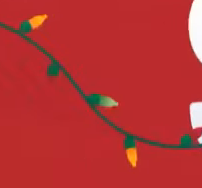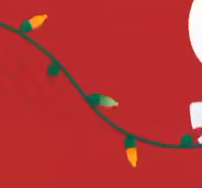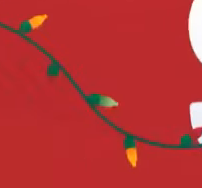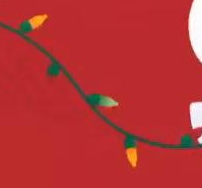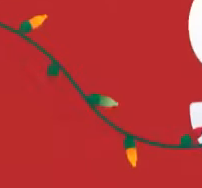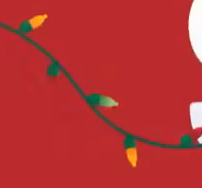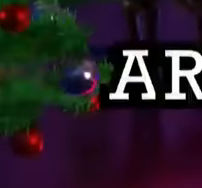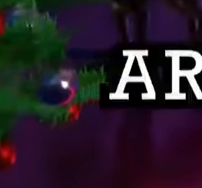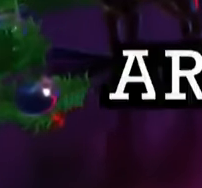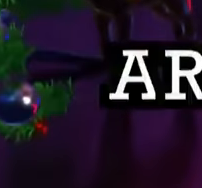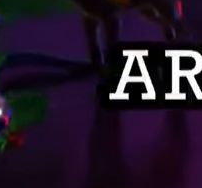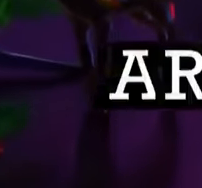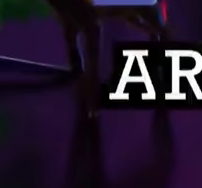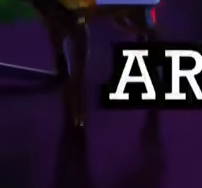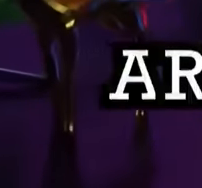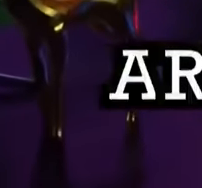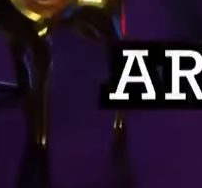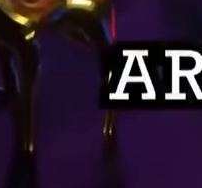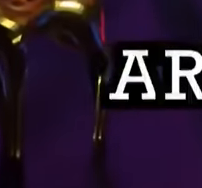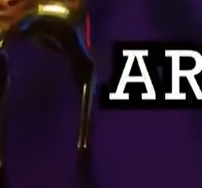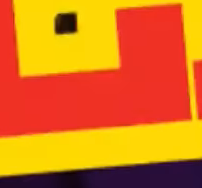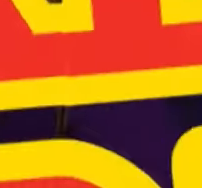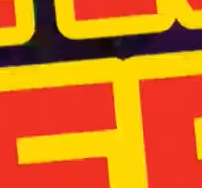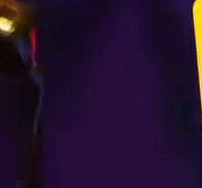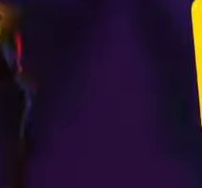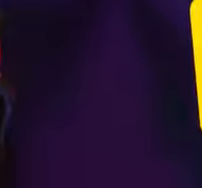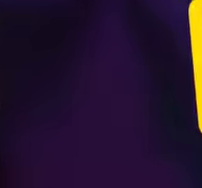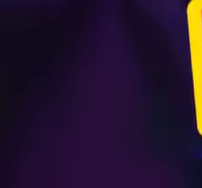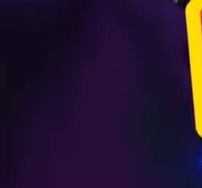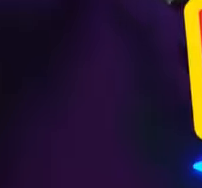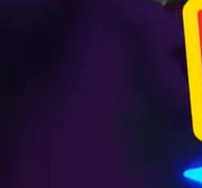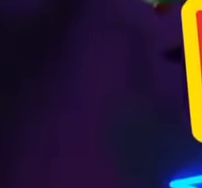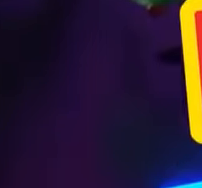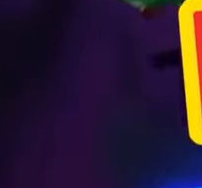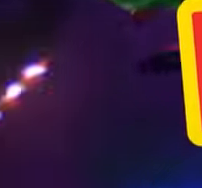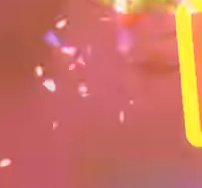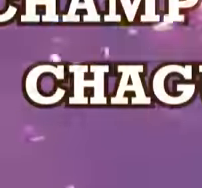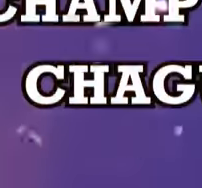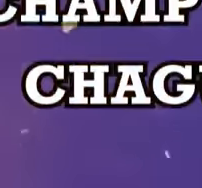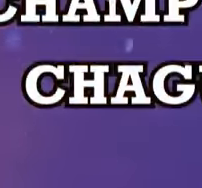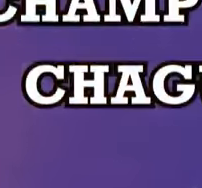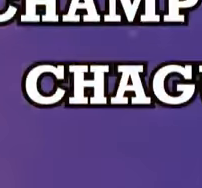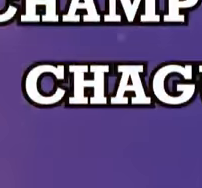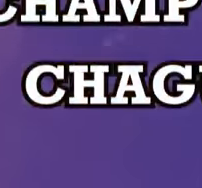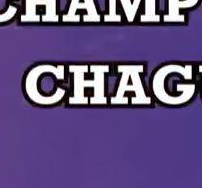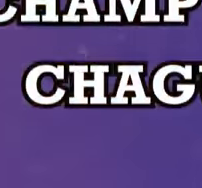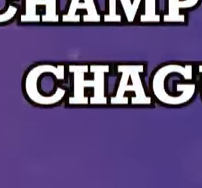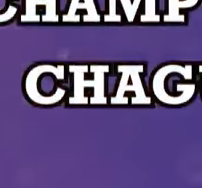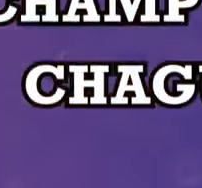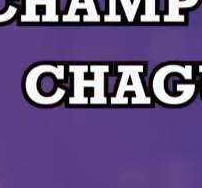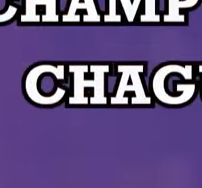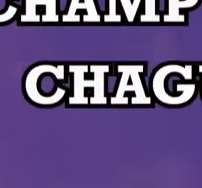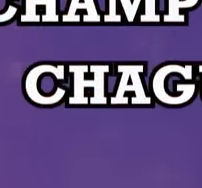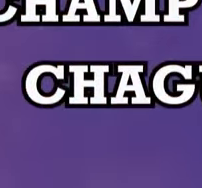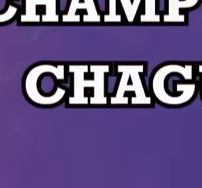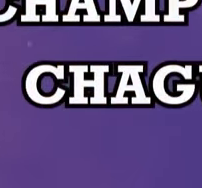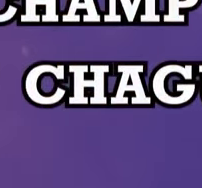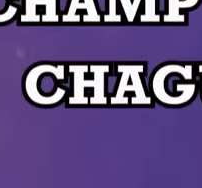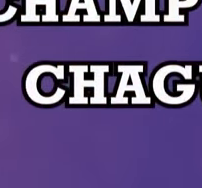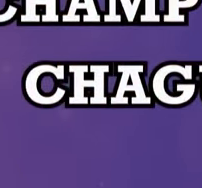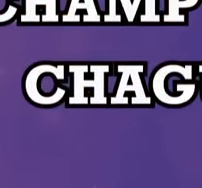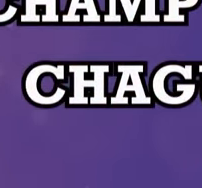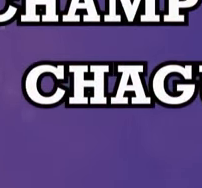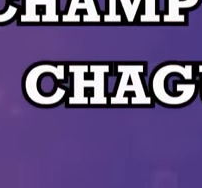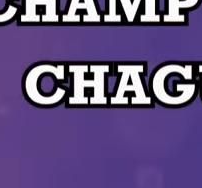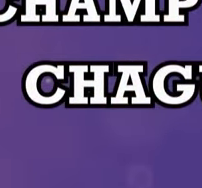in November sale at Foodbasket, Arima, Chamflet, and Chaguanas. Freeness Frenzy with free products everywhere you turn. Non-alcoholic wine, $19